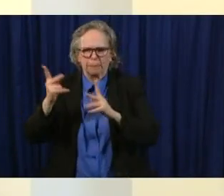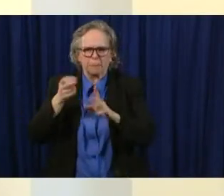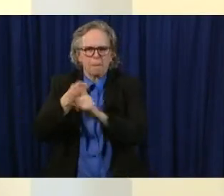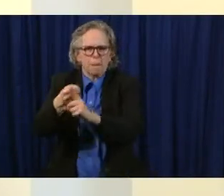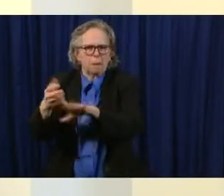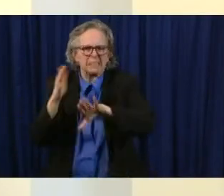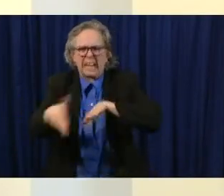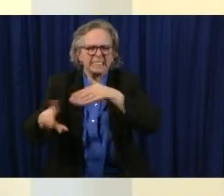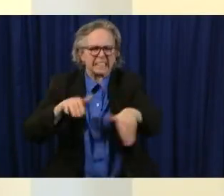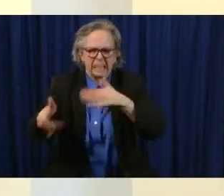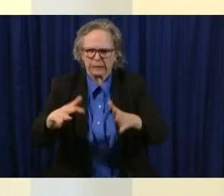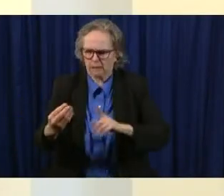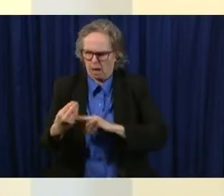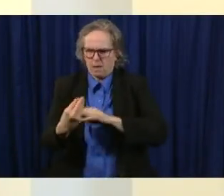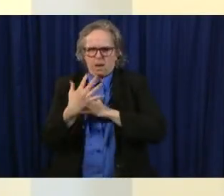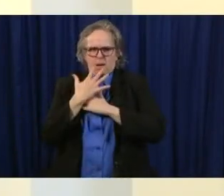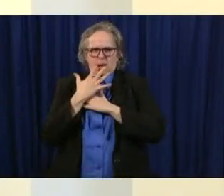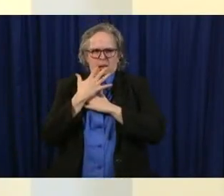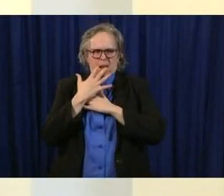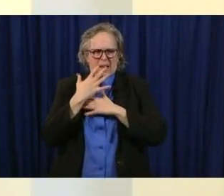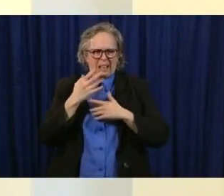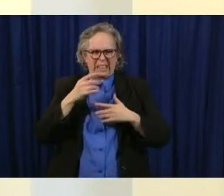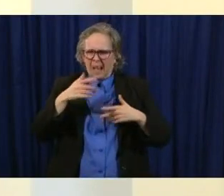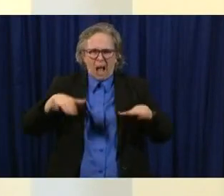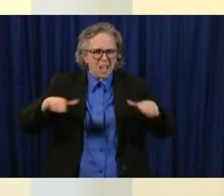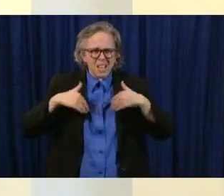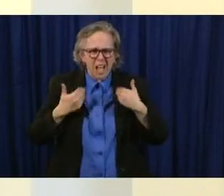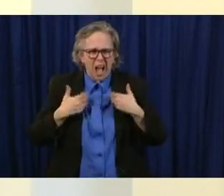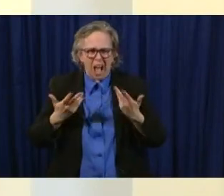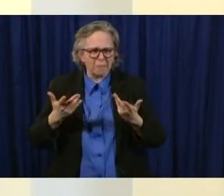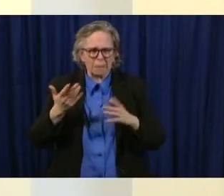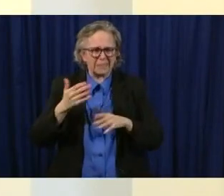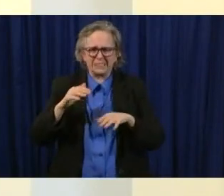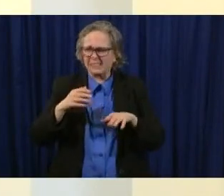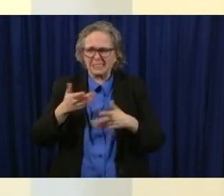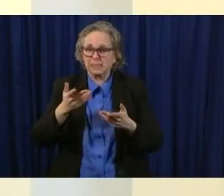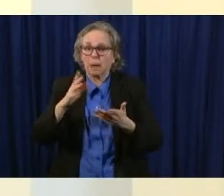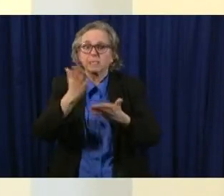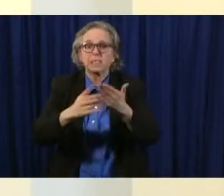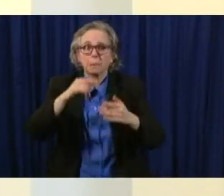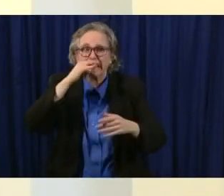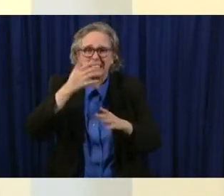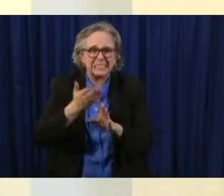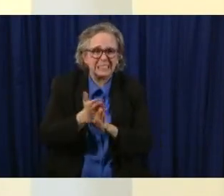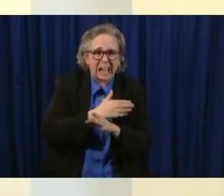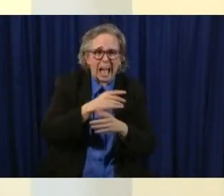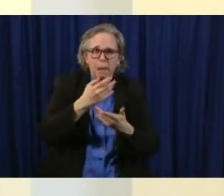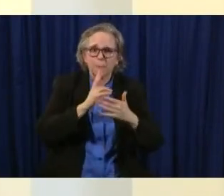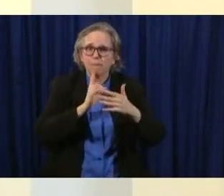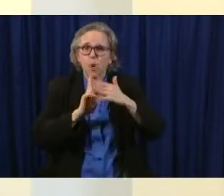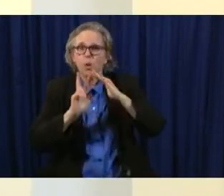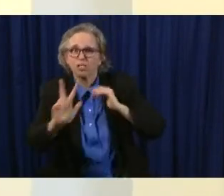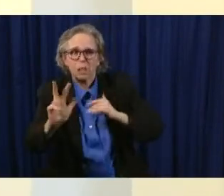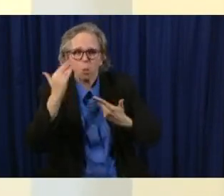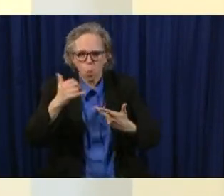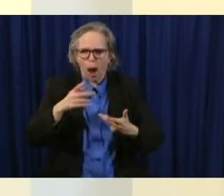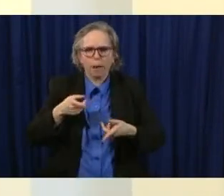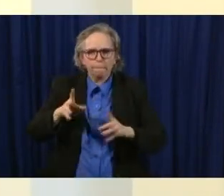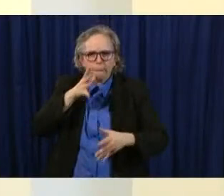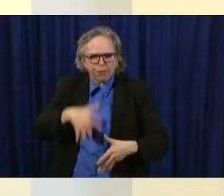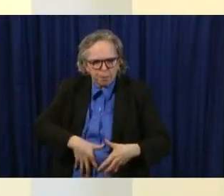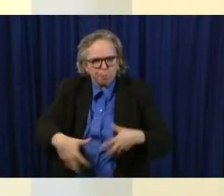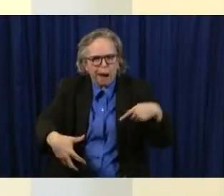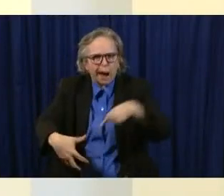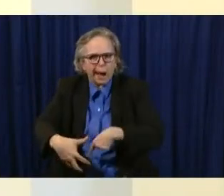age of three from contracting aids in utero and there were just rooms full of babies with no parents and